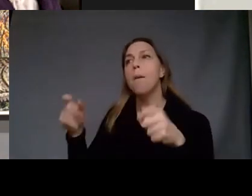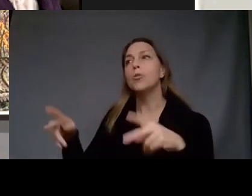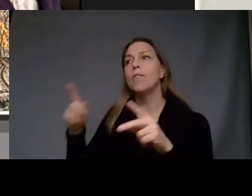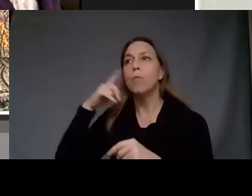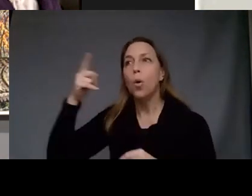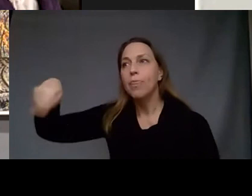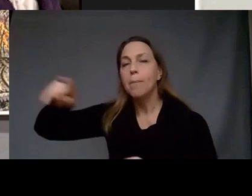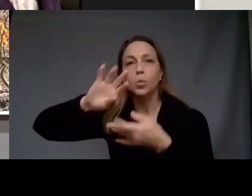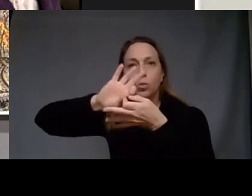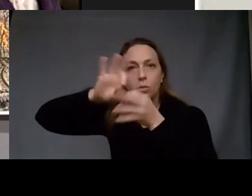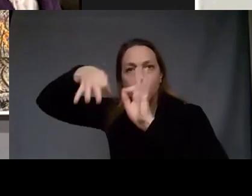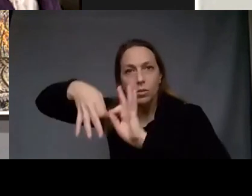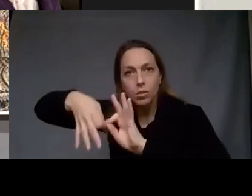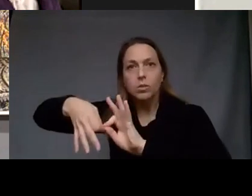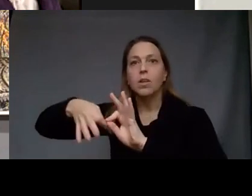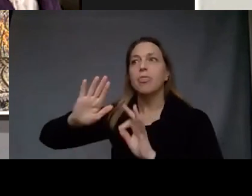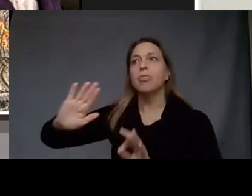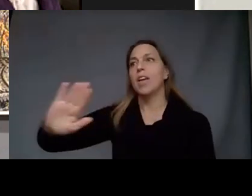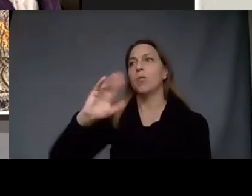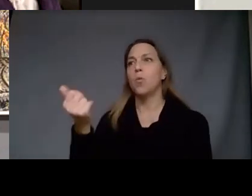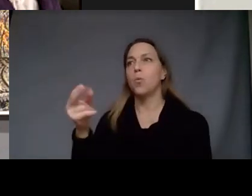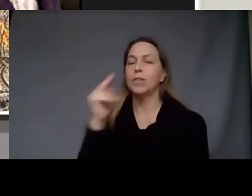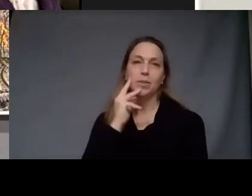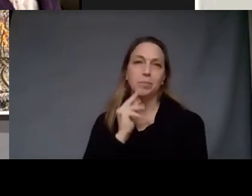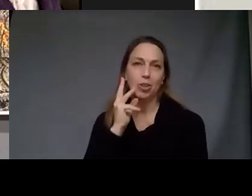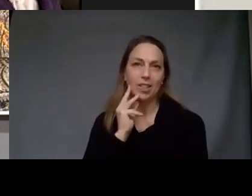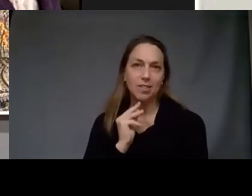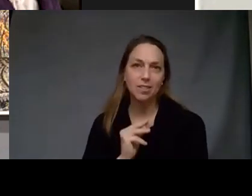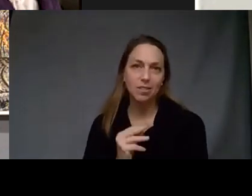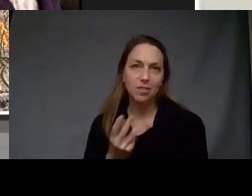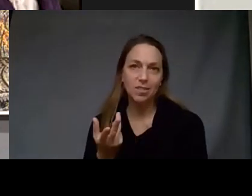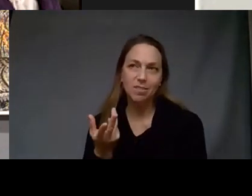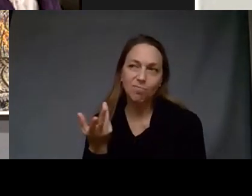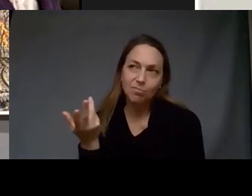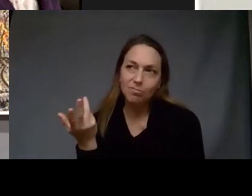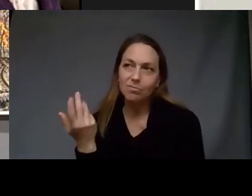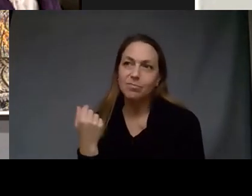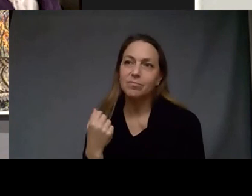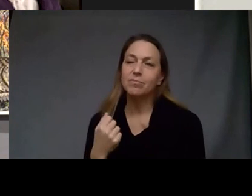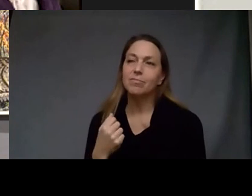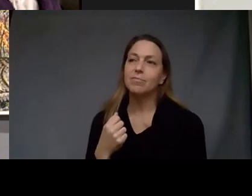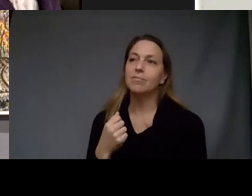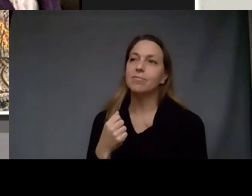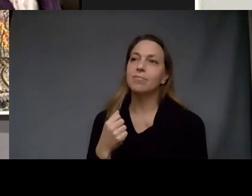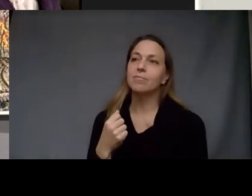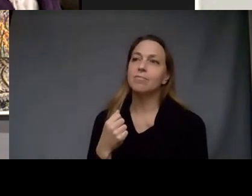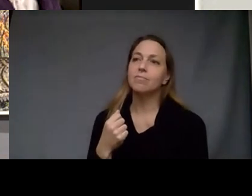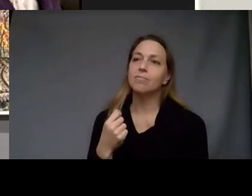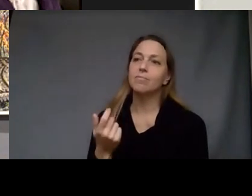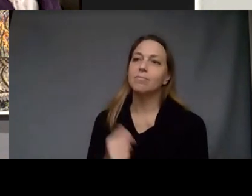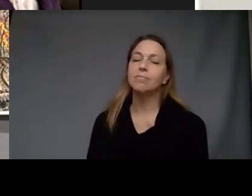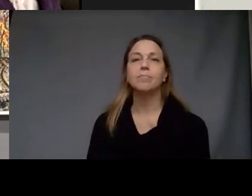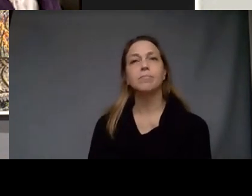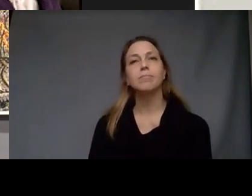personal experience to the to the pain